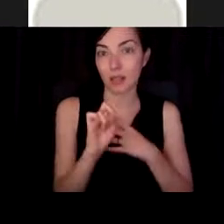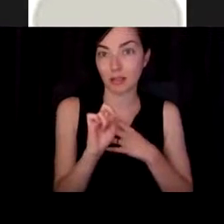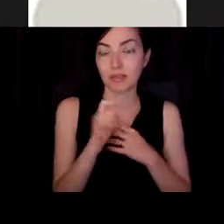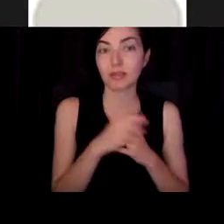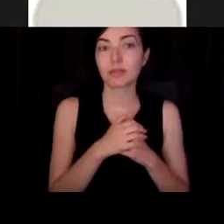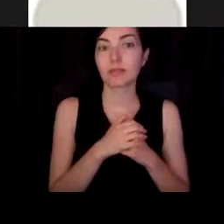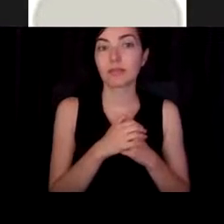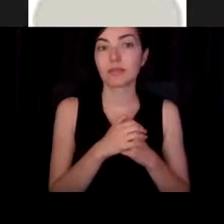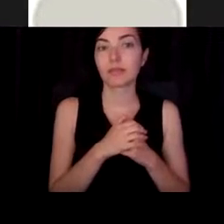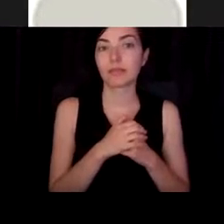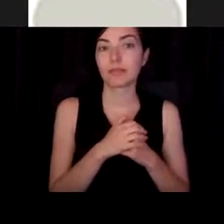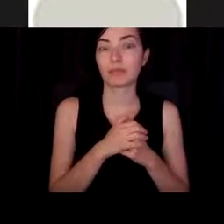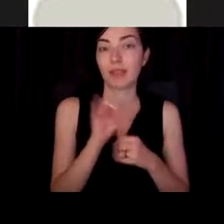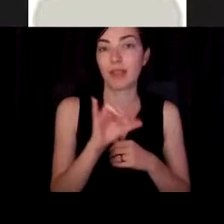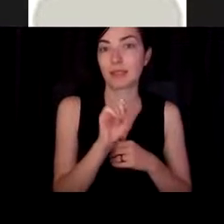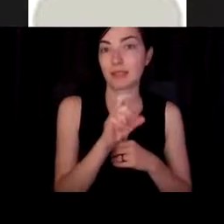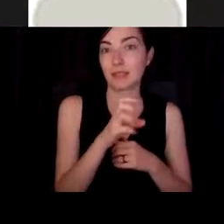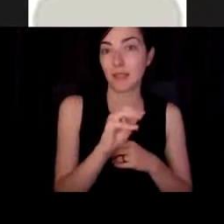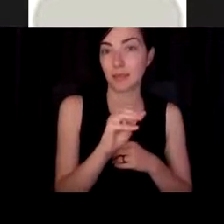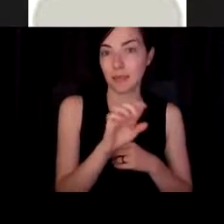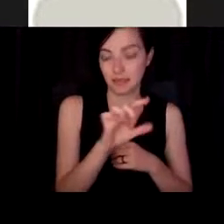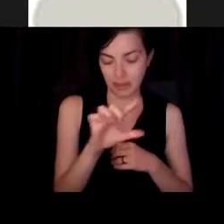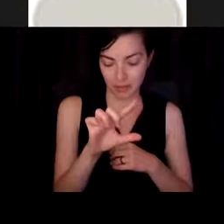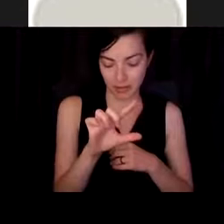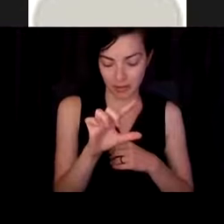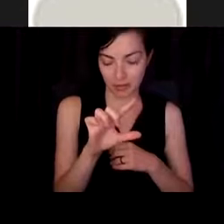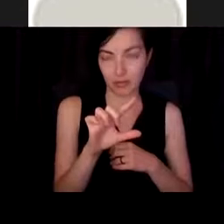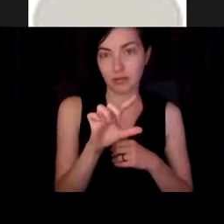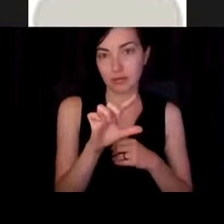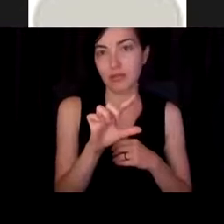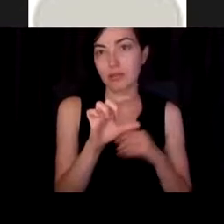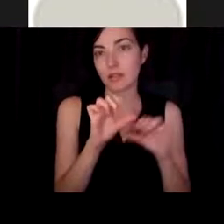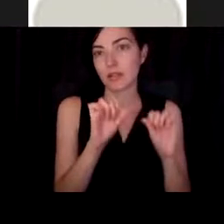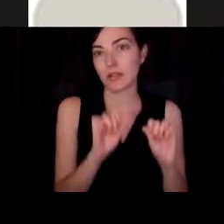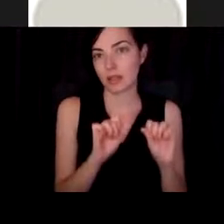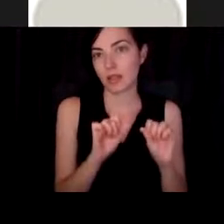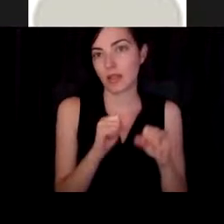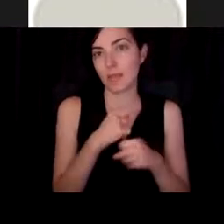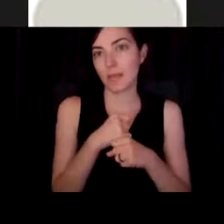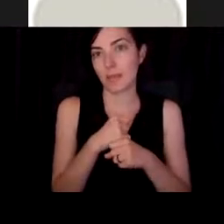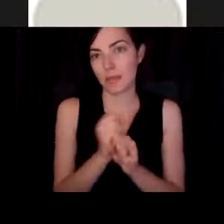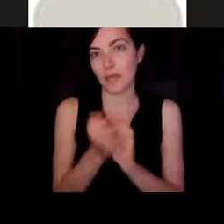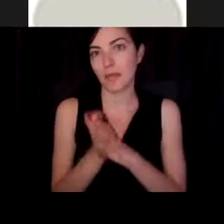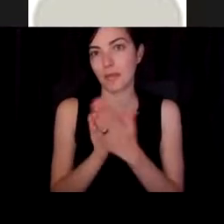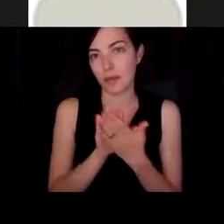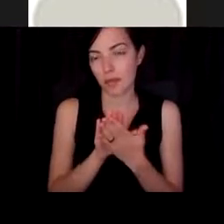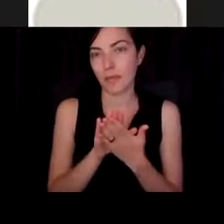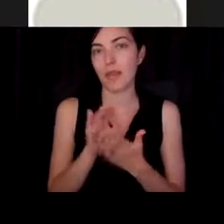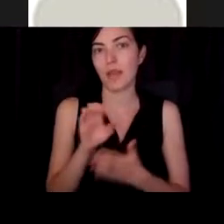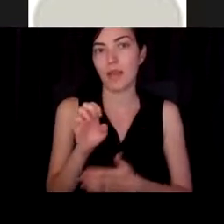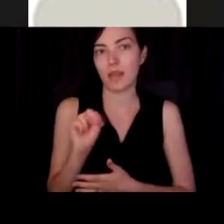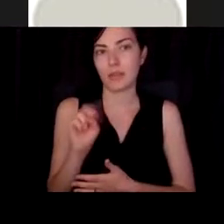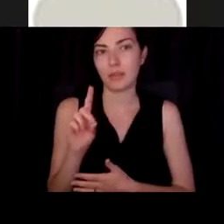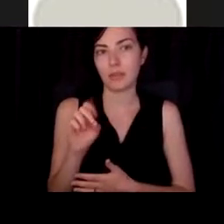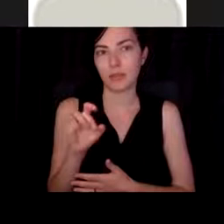an iPS cell, we could just make some of these stem cells into endothelial cells at a pretty high